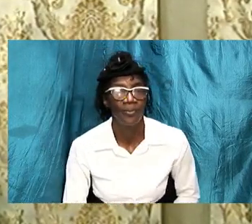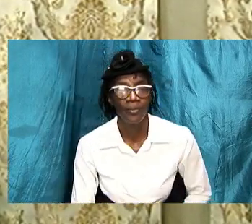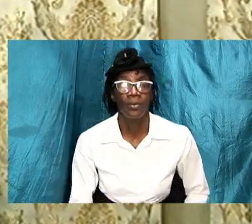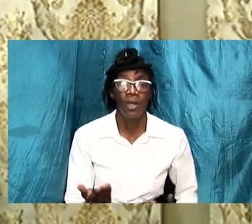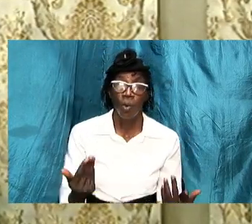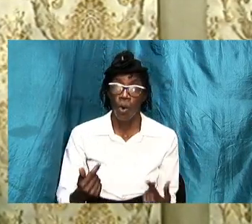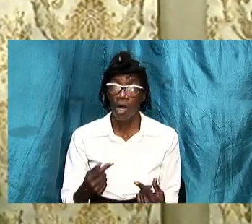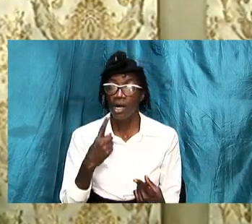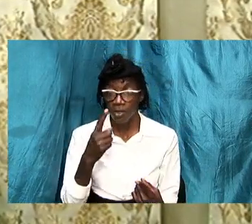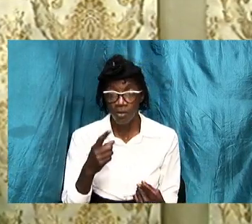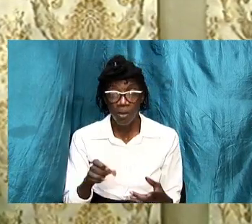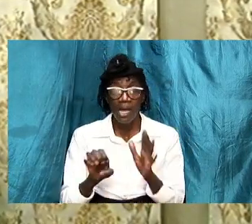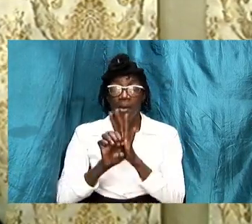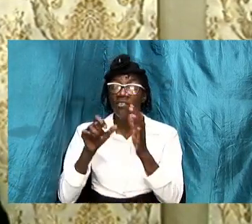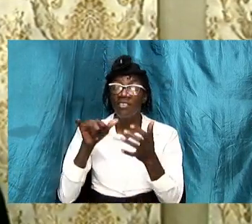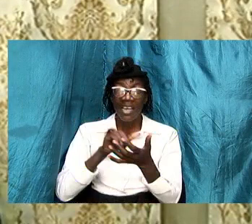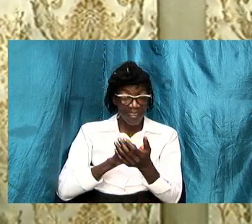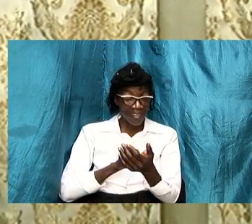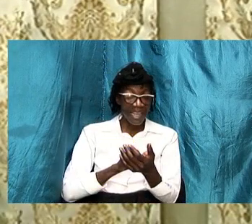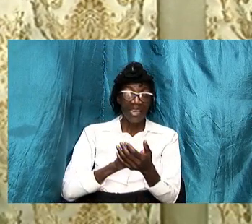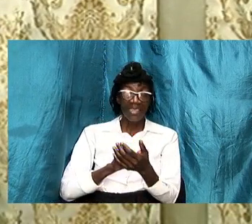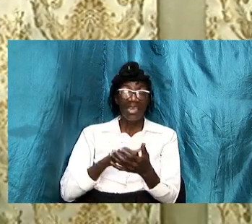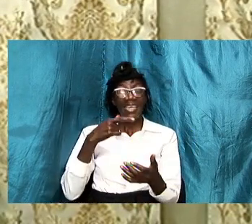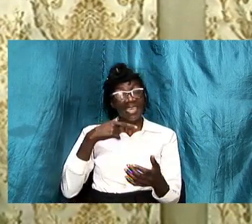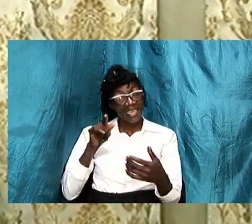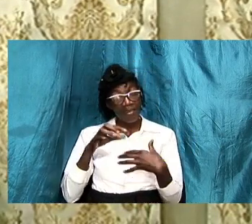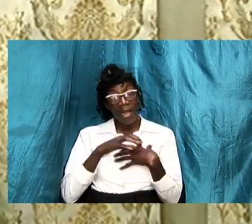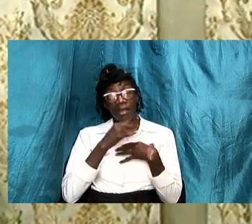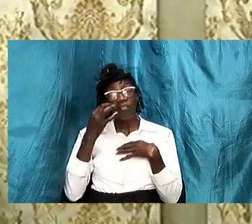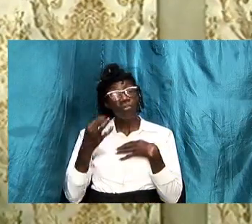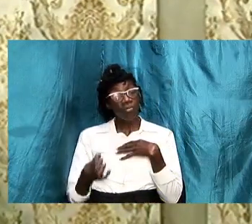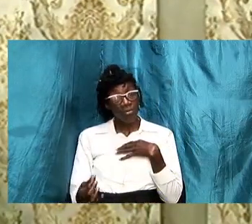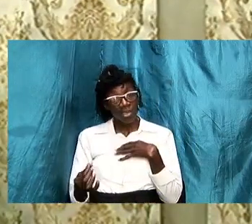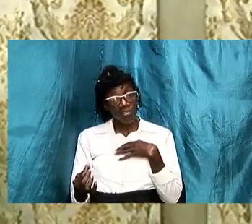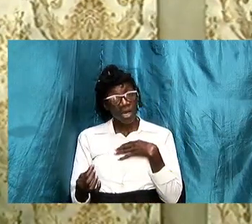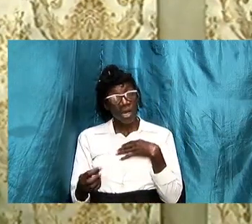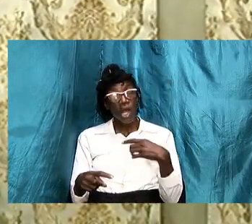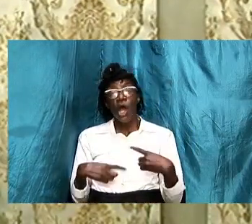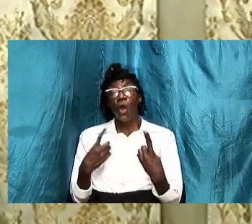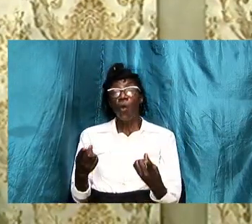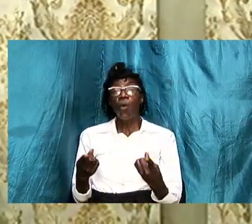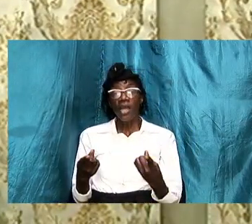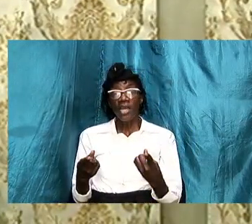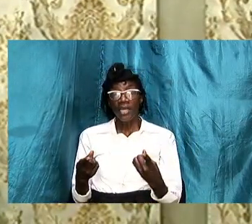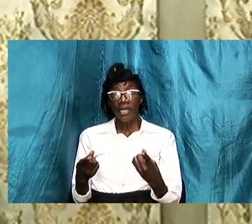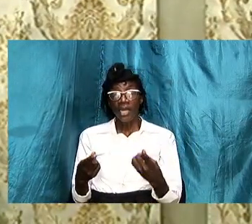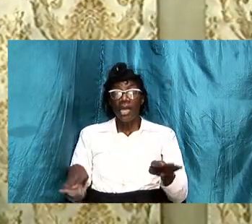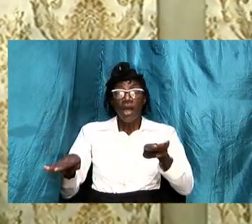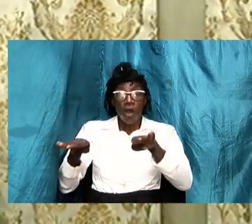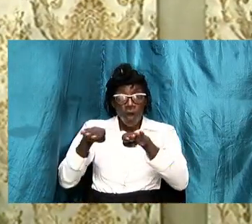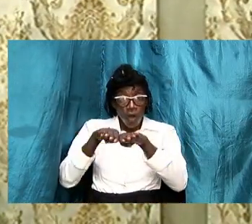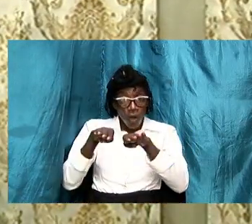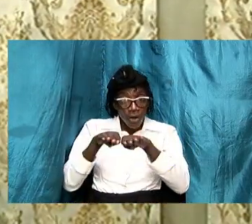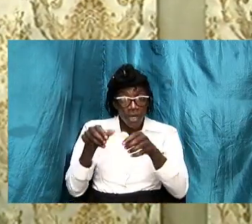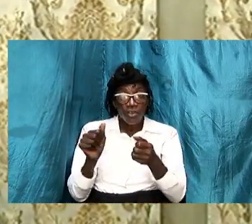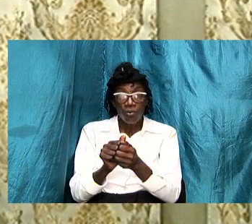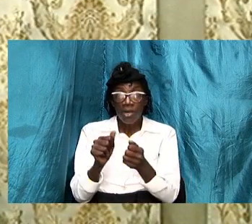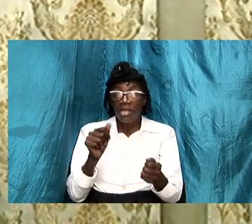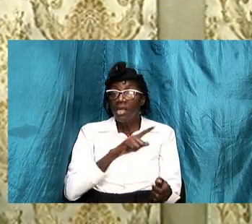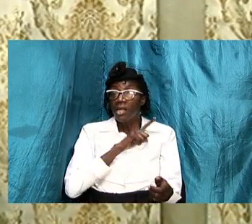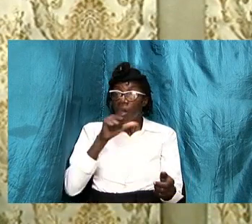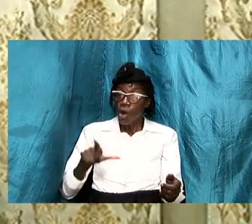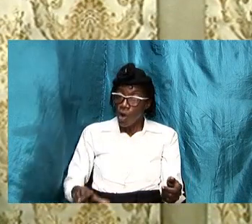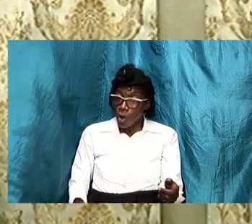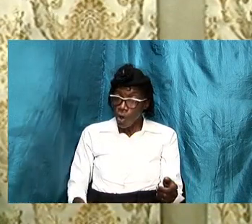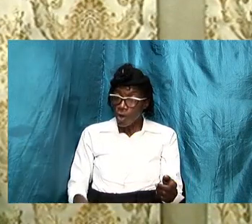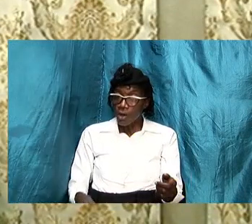emphasize that point it is spiritual it is going in accordance with the order that the lord established